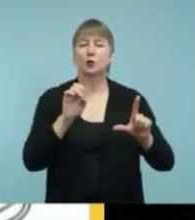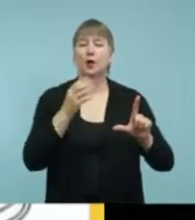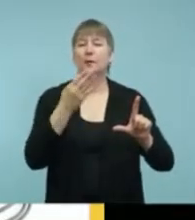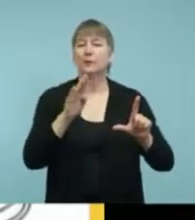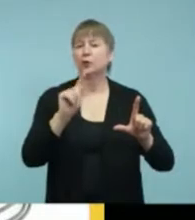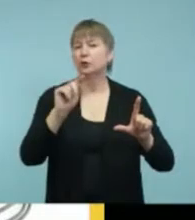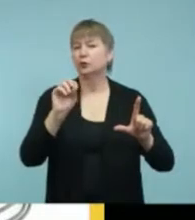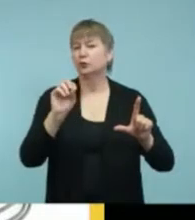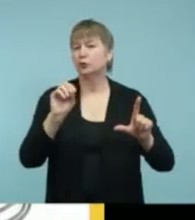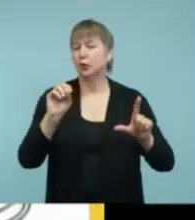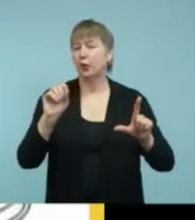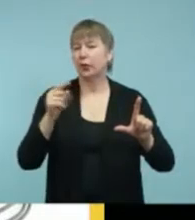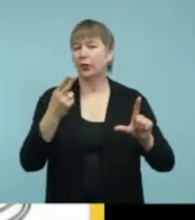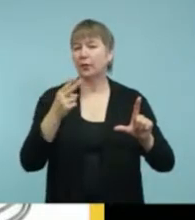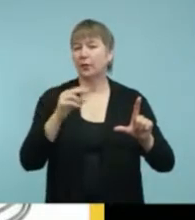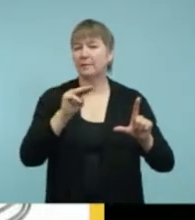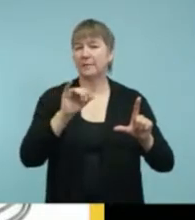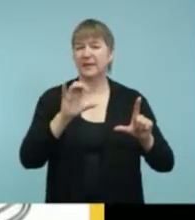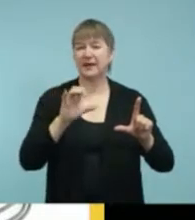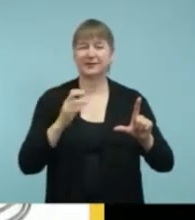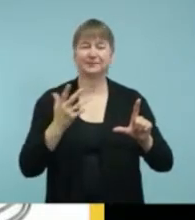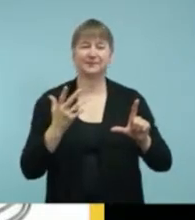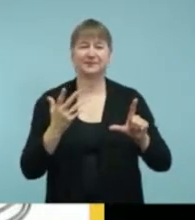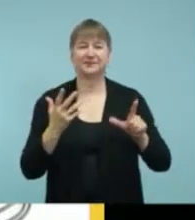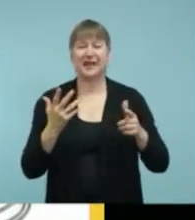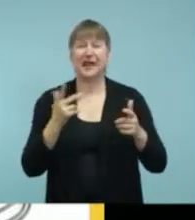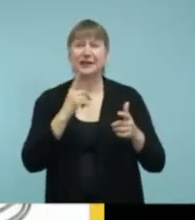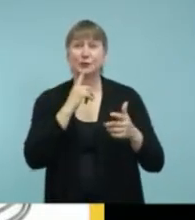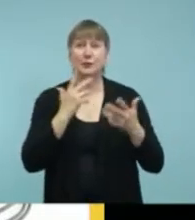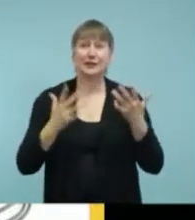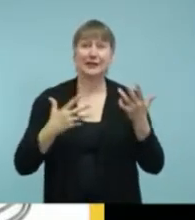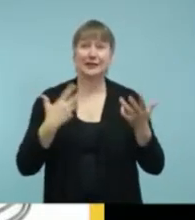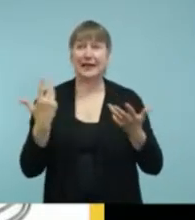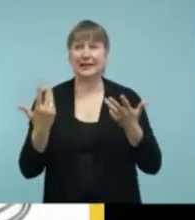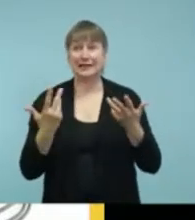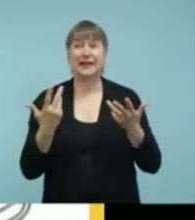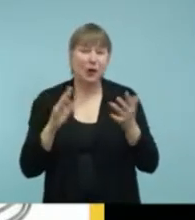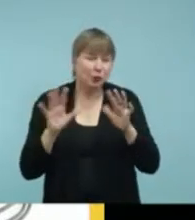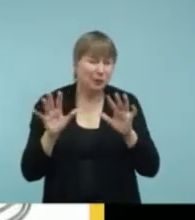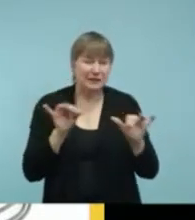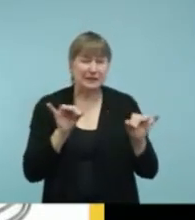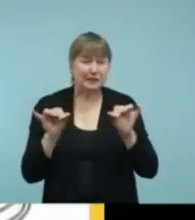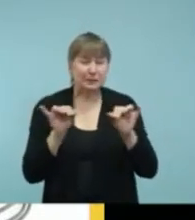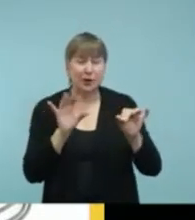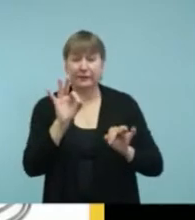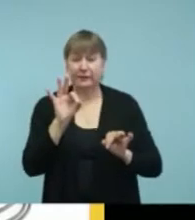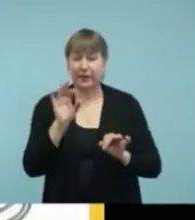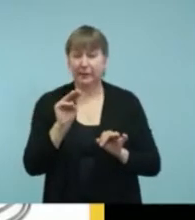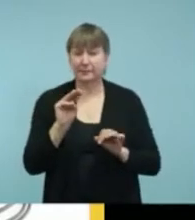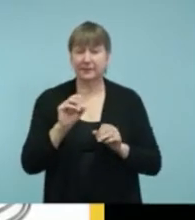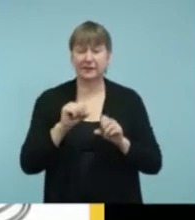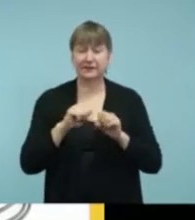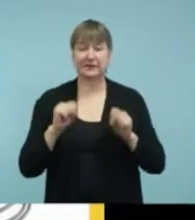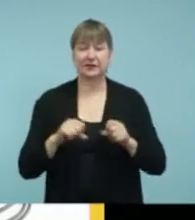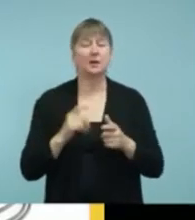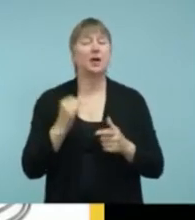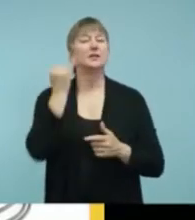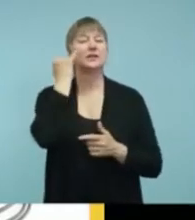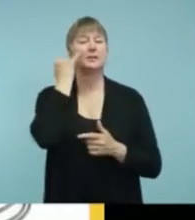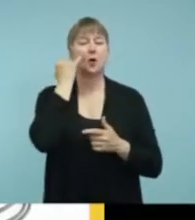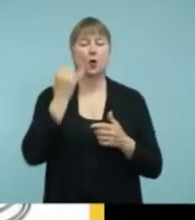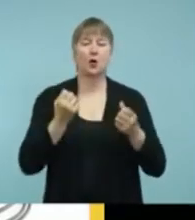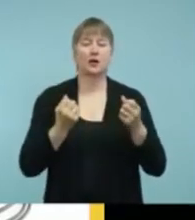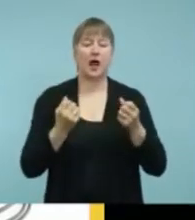I call this kind of like the poor man's FM system. So if I'm in the car, and I cannot understand my children in the